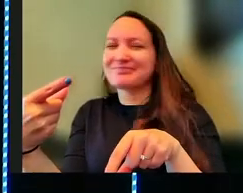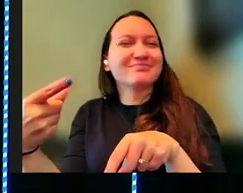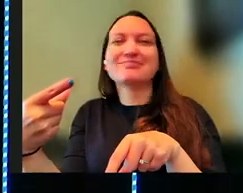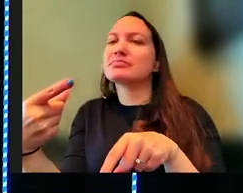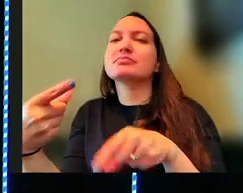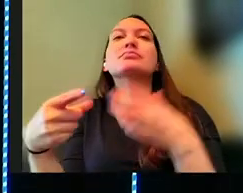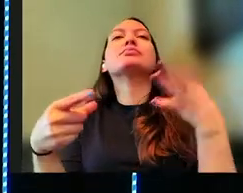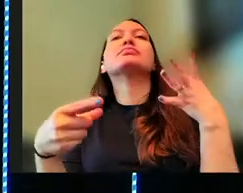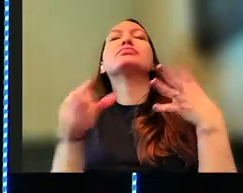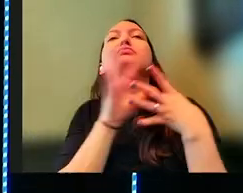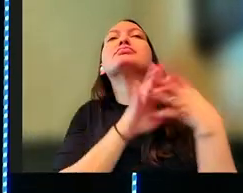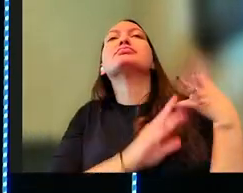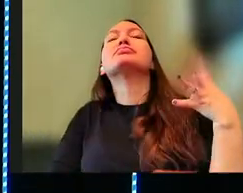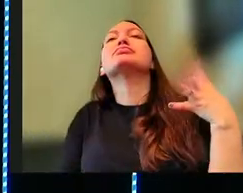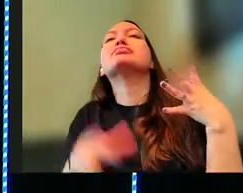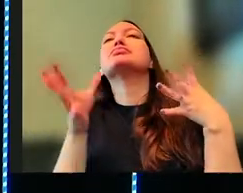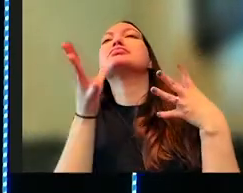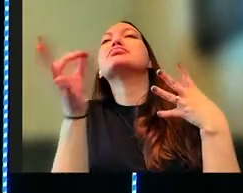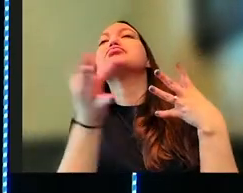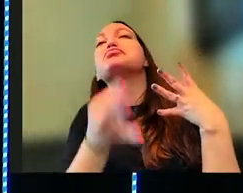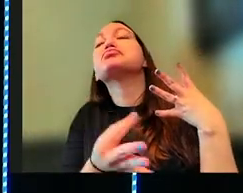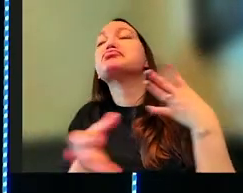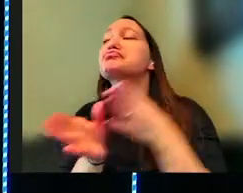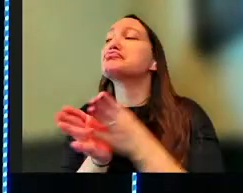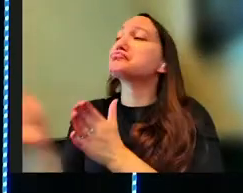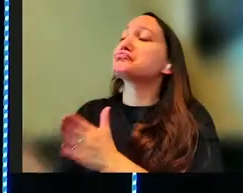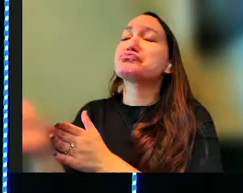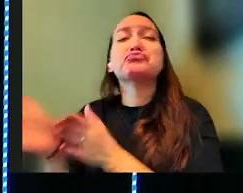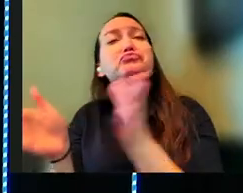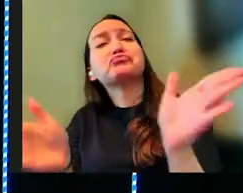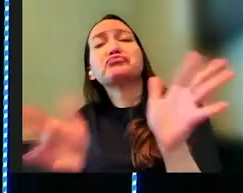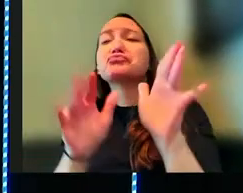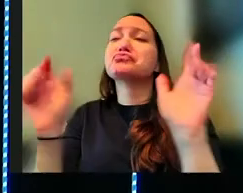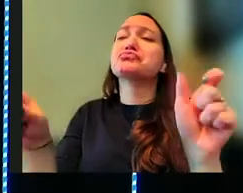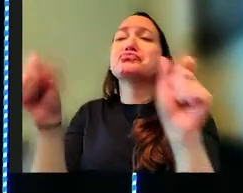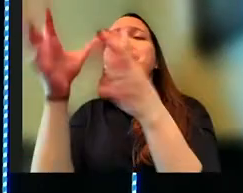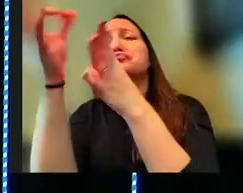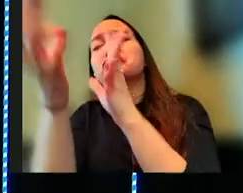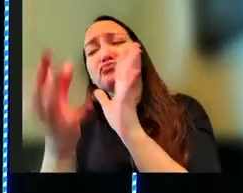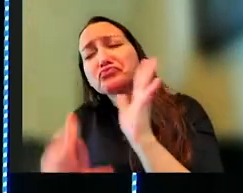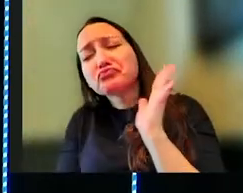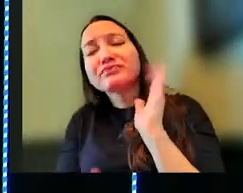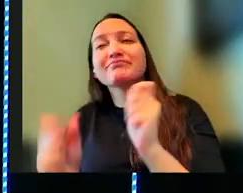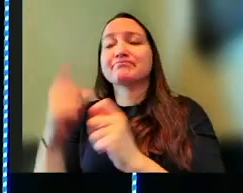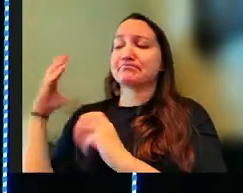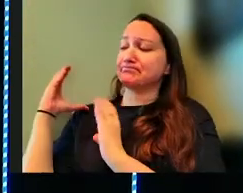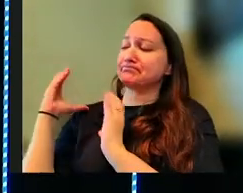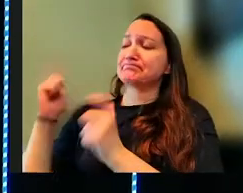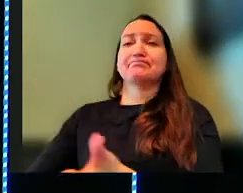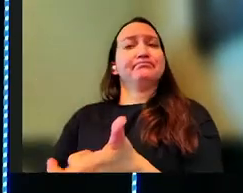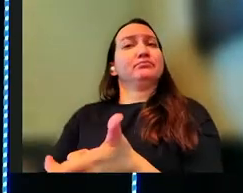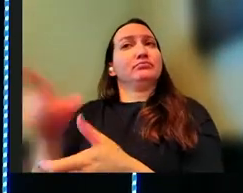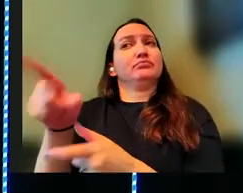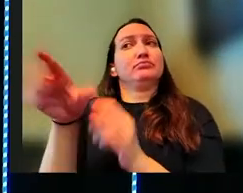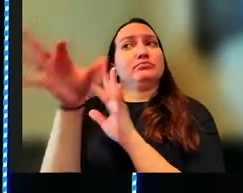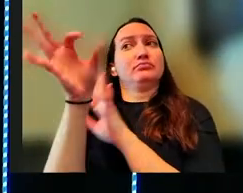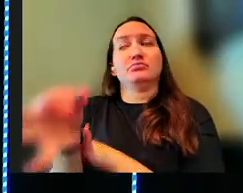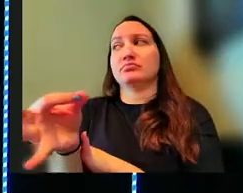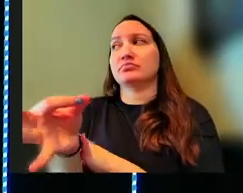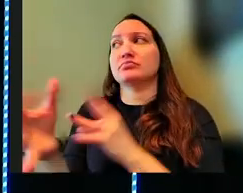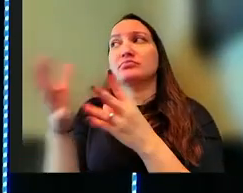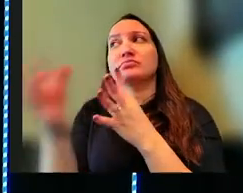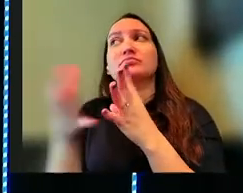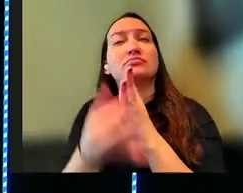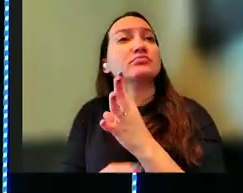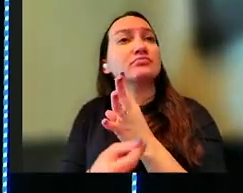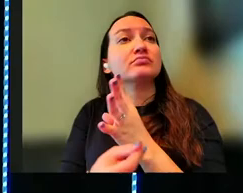Choose. You can go this way or that. You can choose X, Y, or Z. Like, it is all on you to make that decision. It's an option. It's